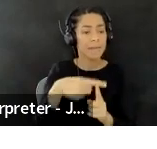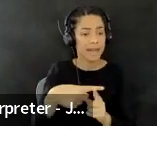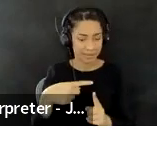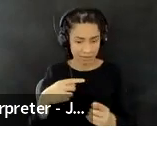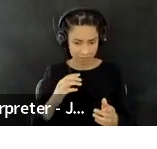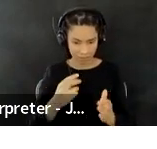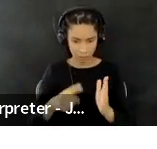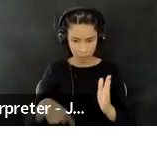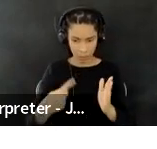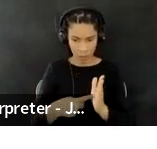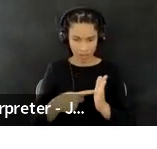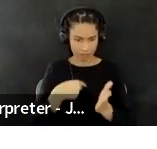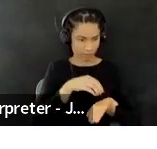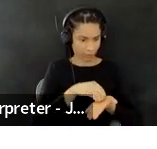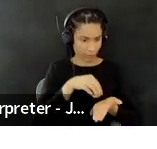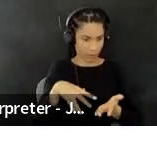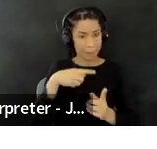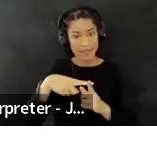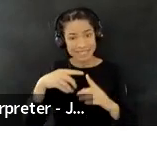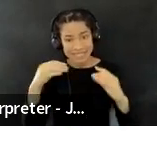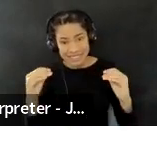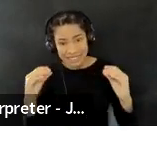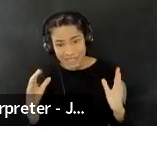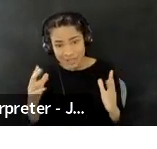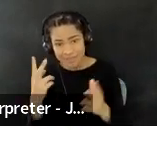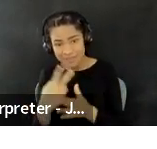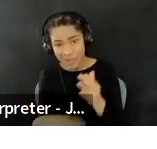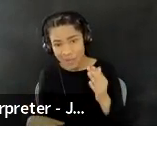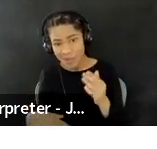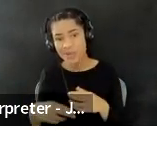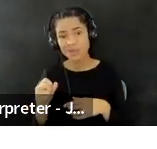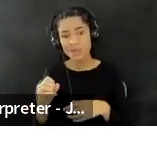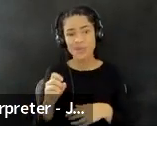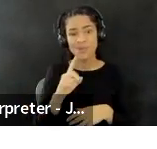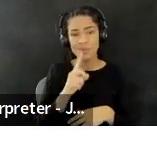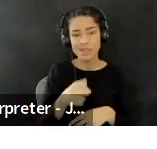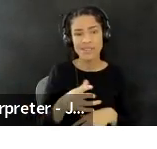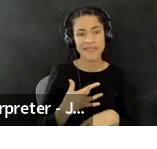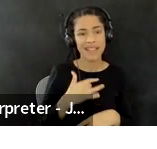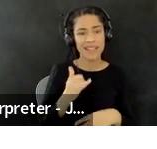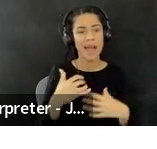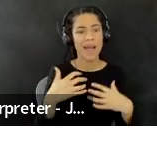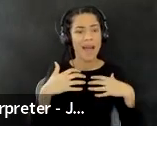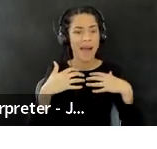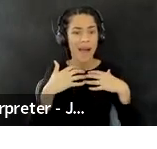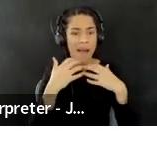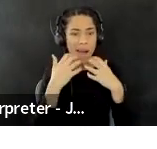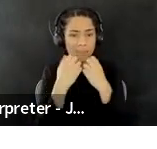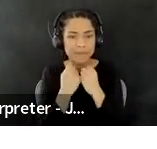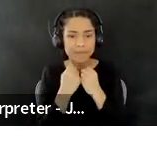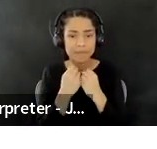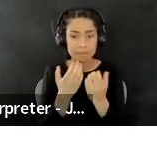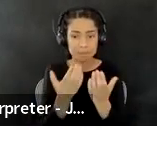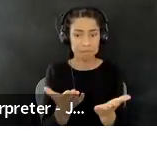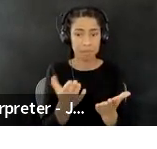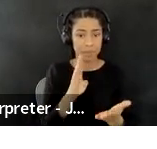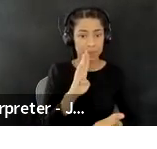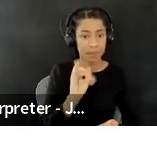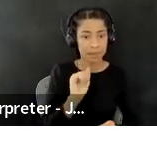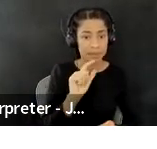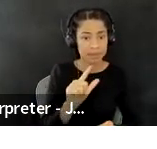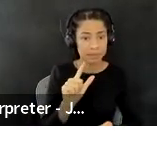in learning. Um, and I found those two things really, uh, meaningful and valuable. What do you all think bill Asia?